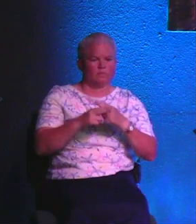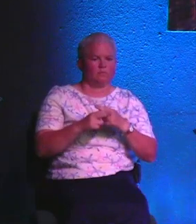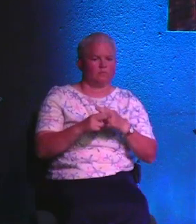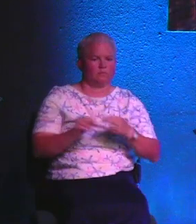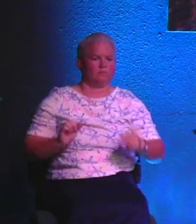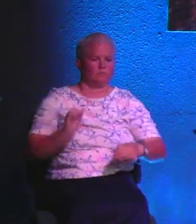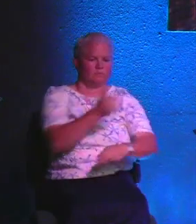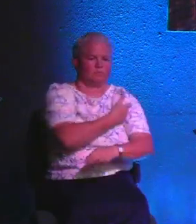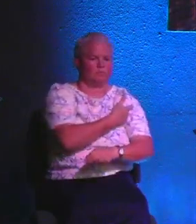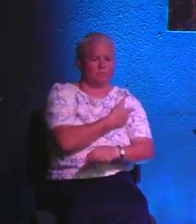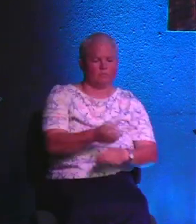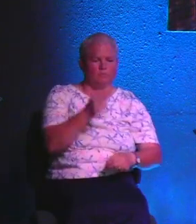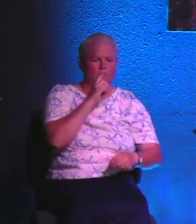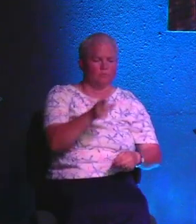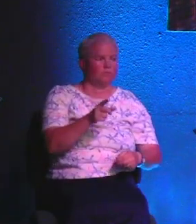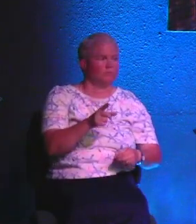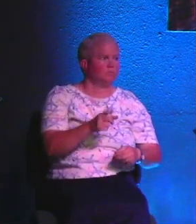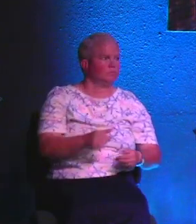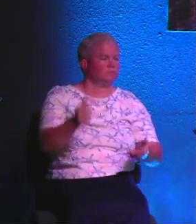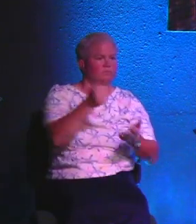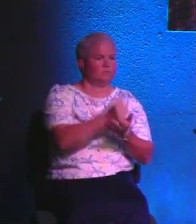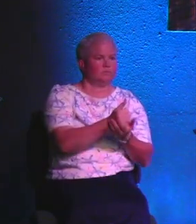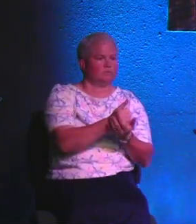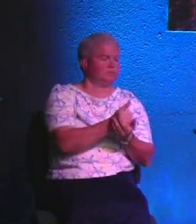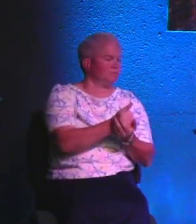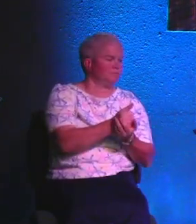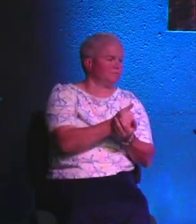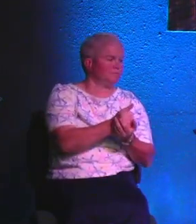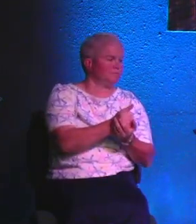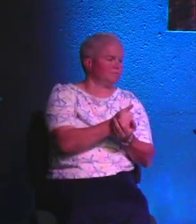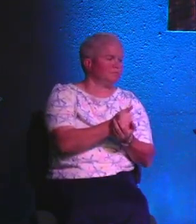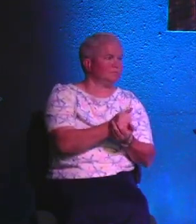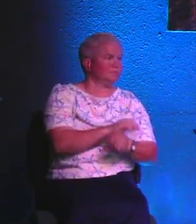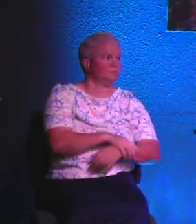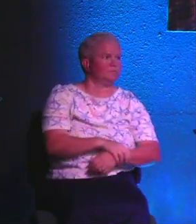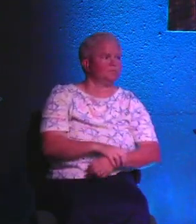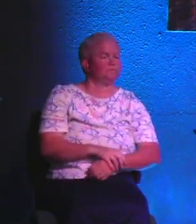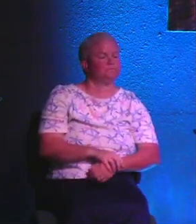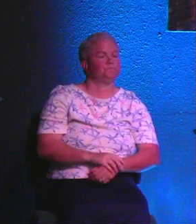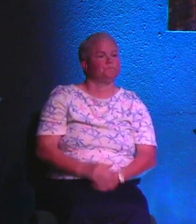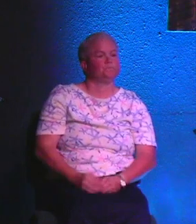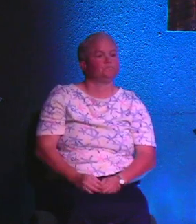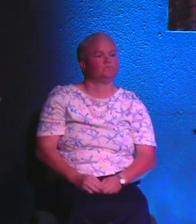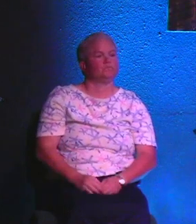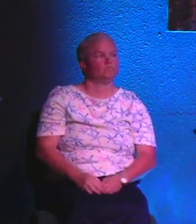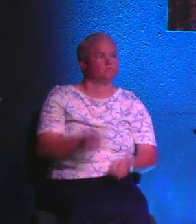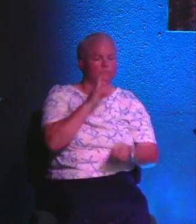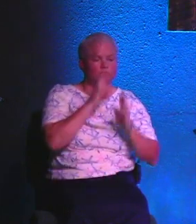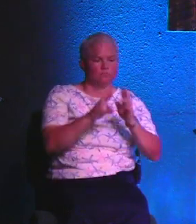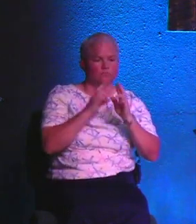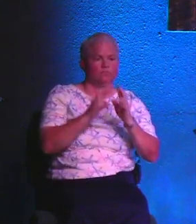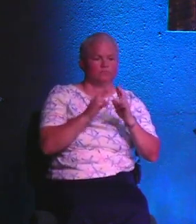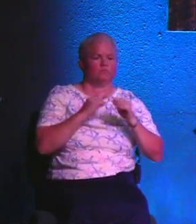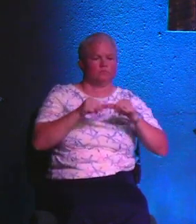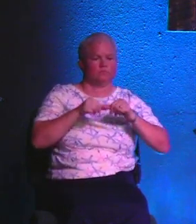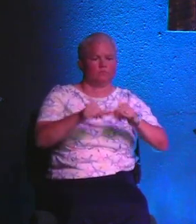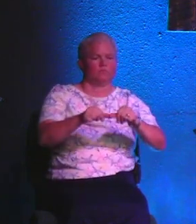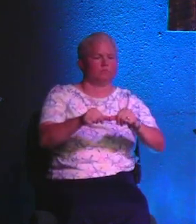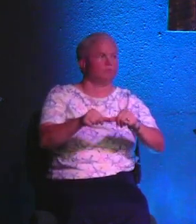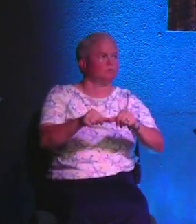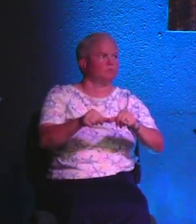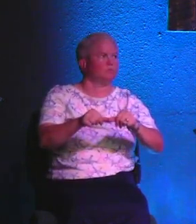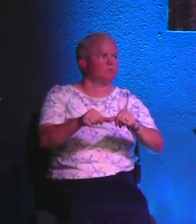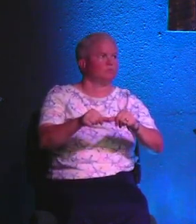name. And everybody said? Amen. Oh, that's so much better. Love it. We're good. So are you guys ready to continue